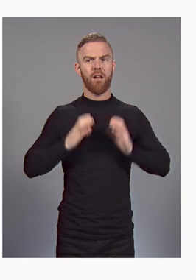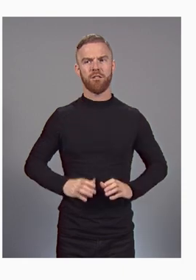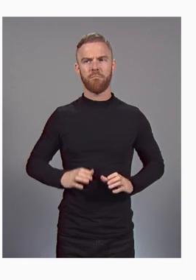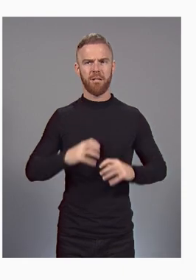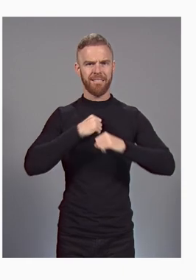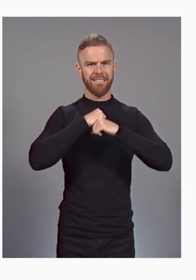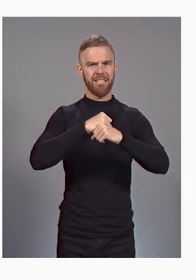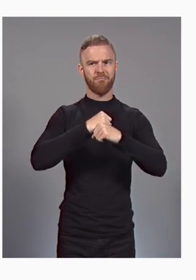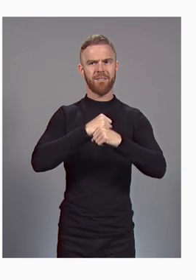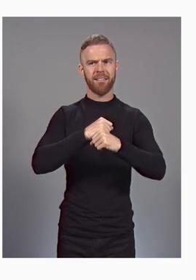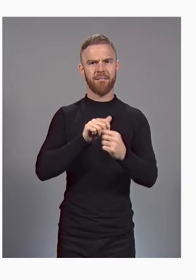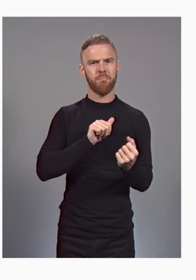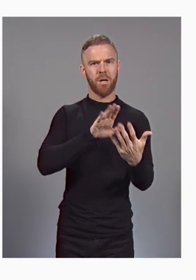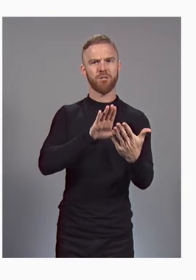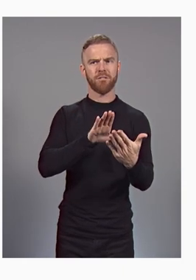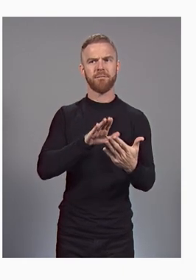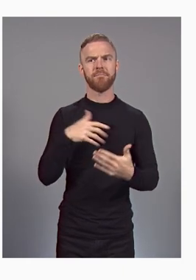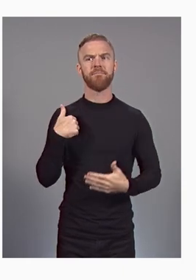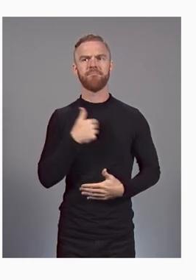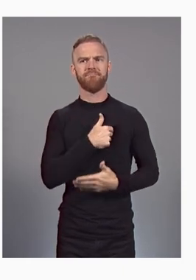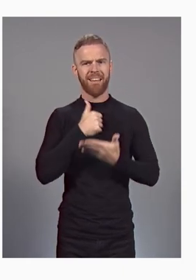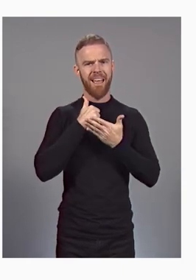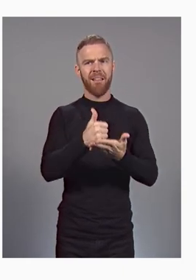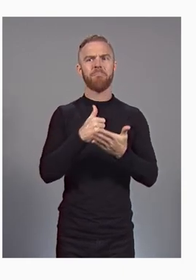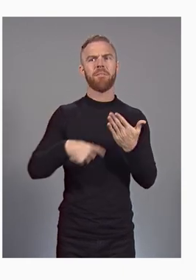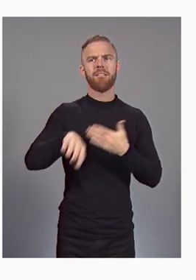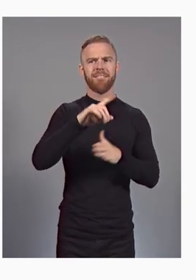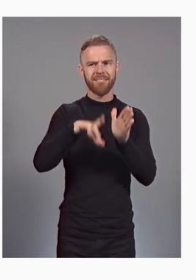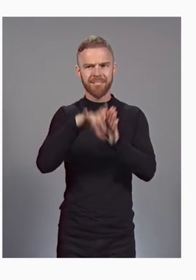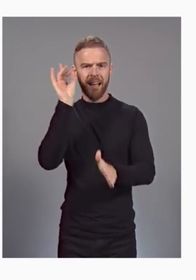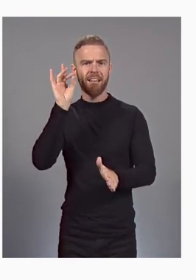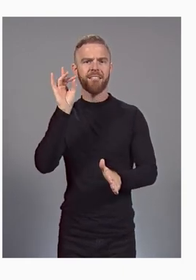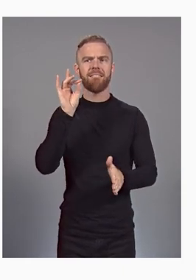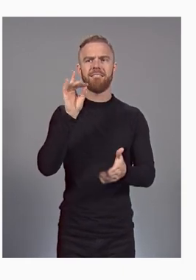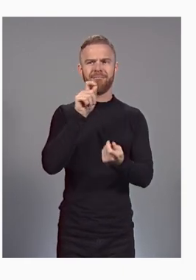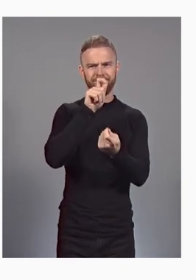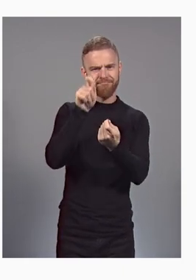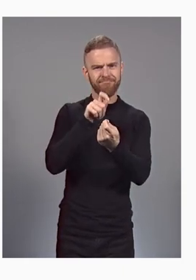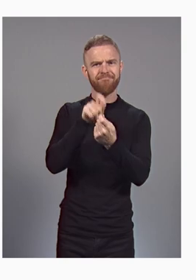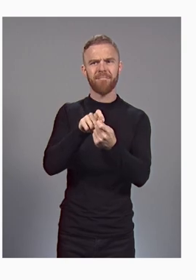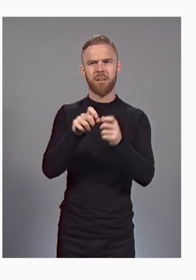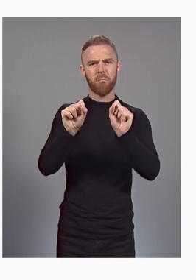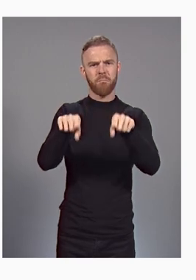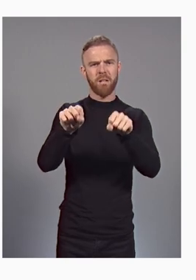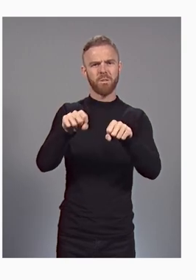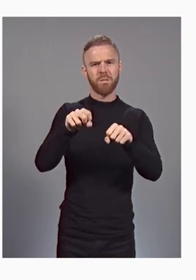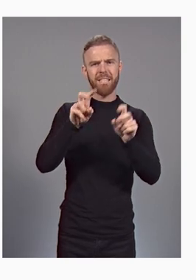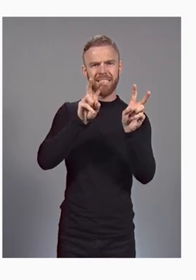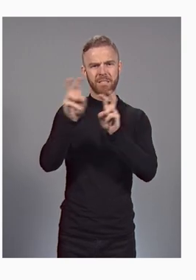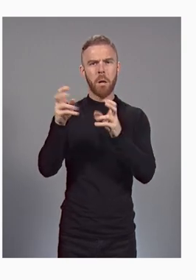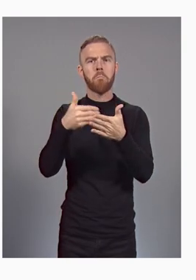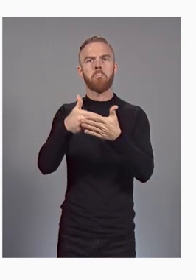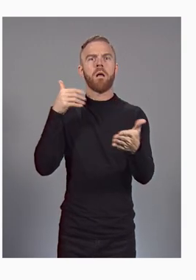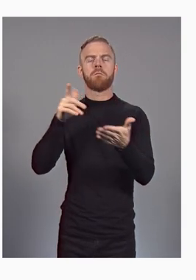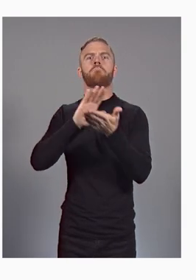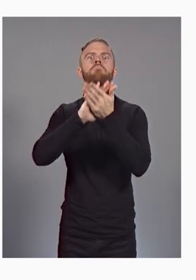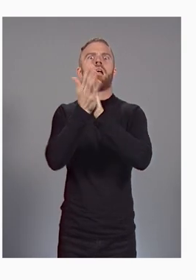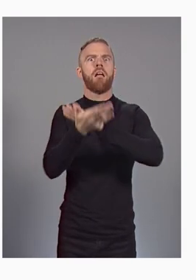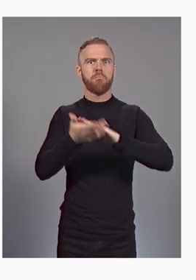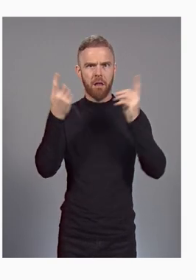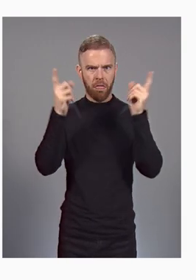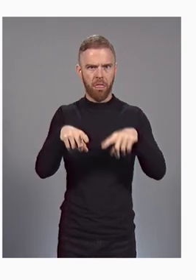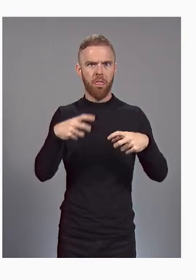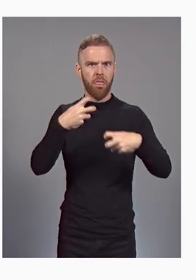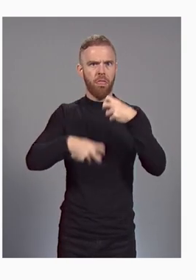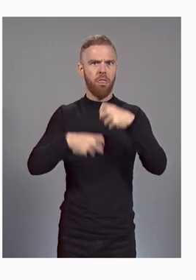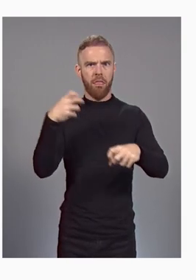help organizations find and validate potential security issues before they become an impactful breach. We're excited for